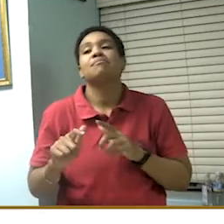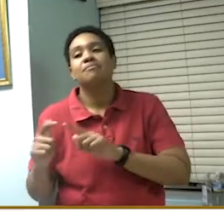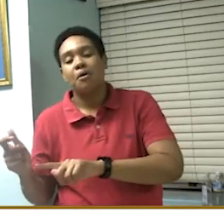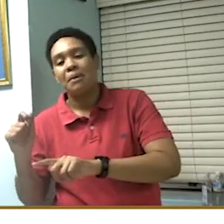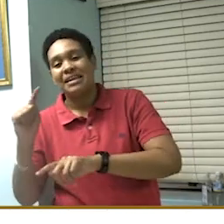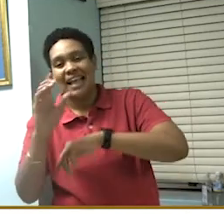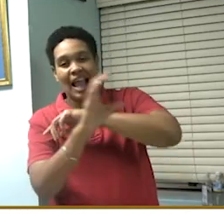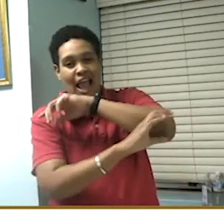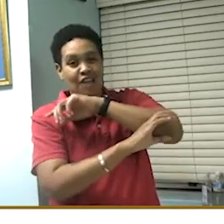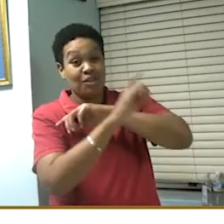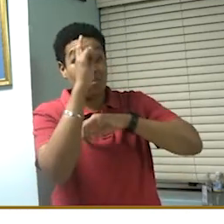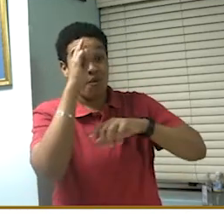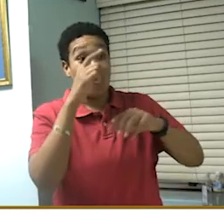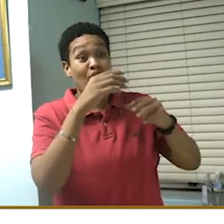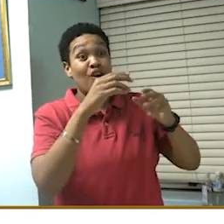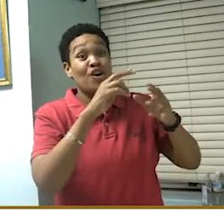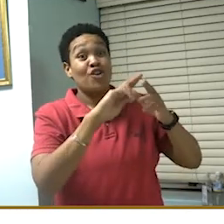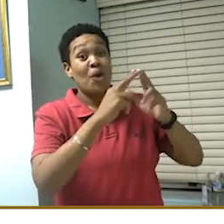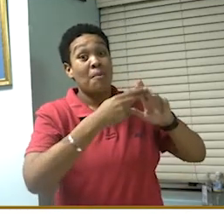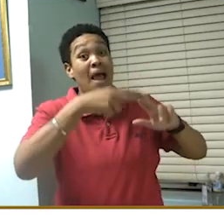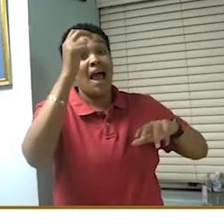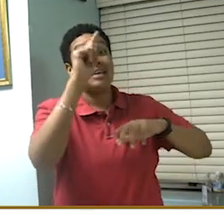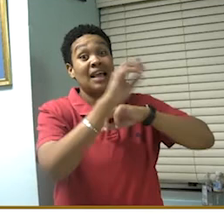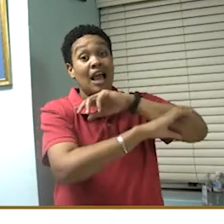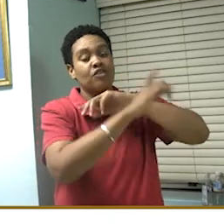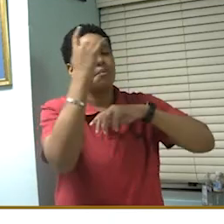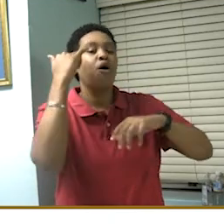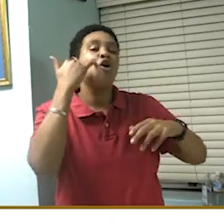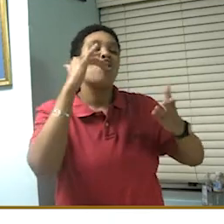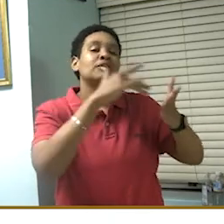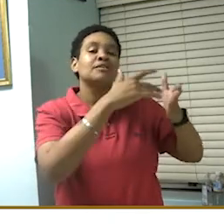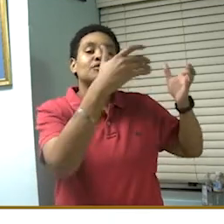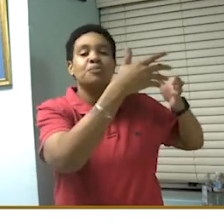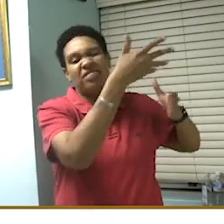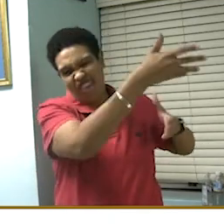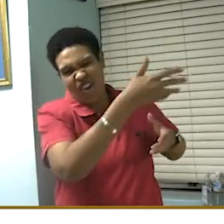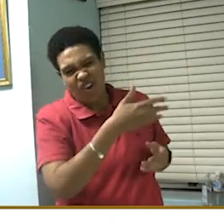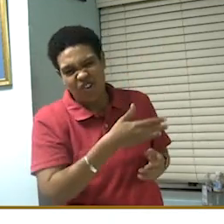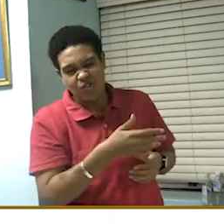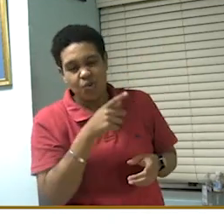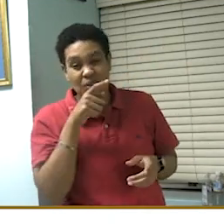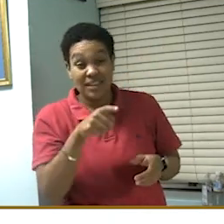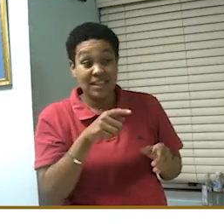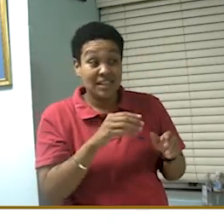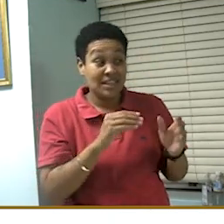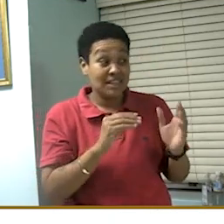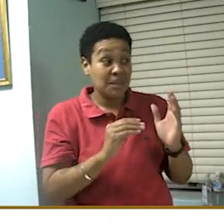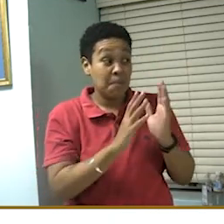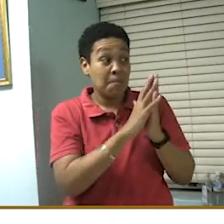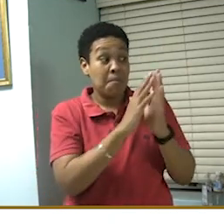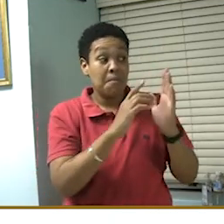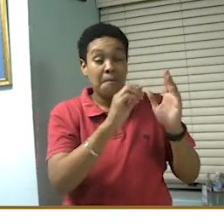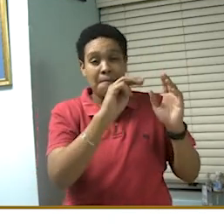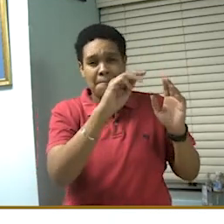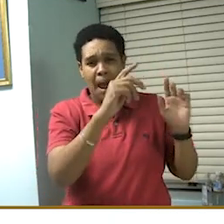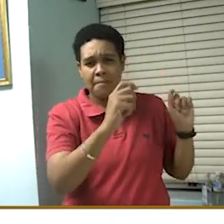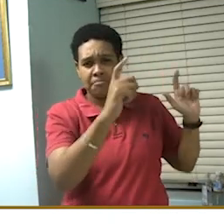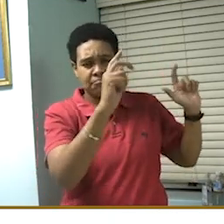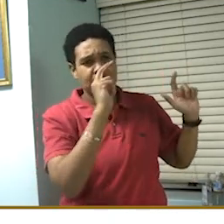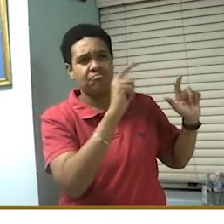looking at the workplace cluster, this map gives you the workplace cluster and where these